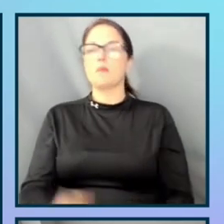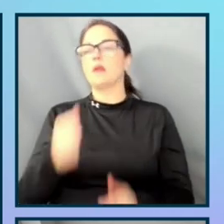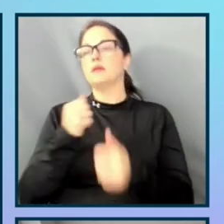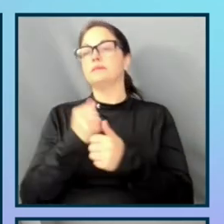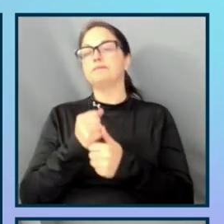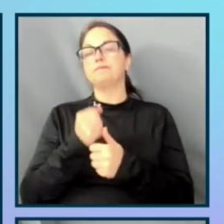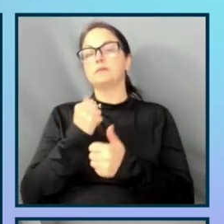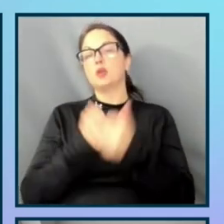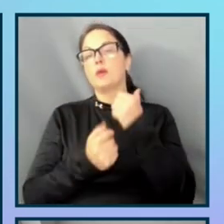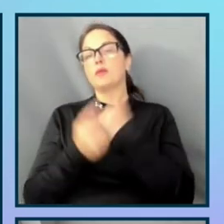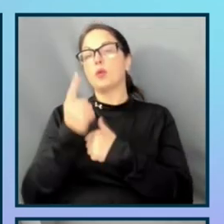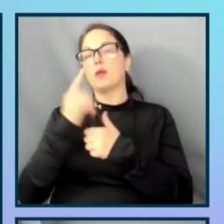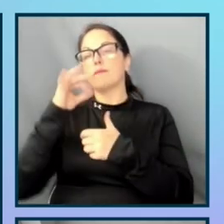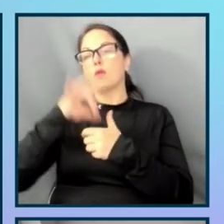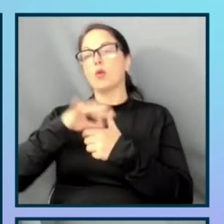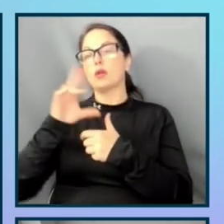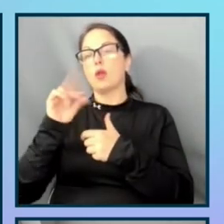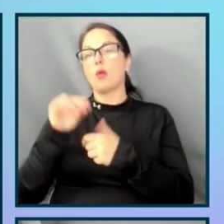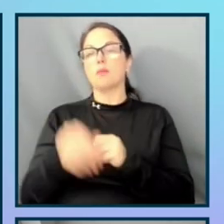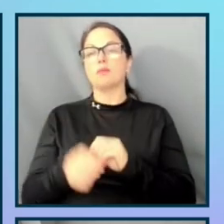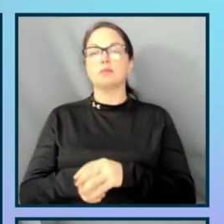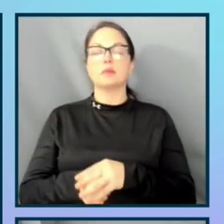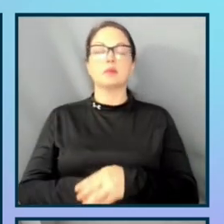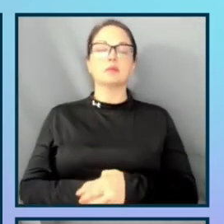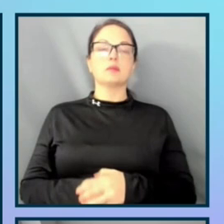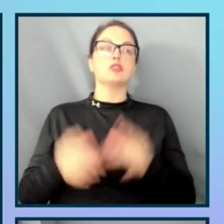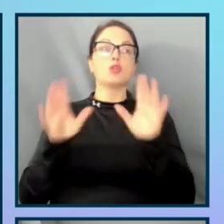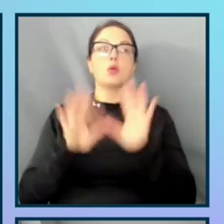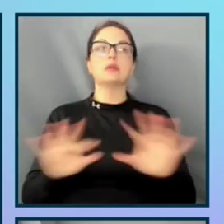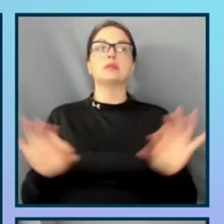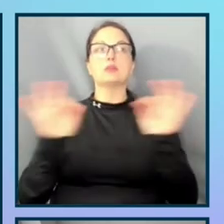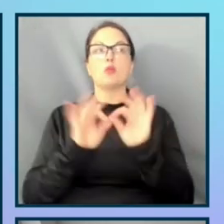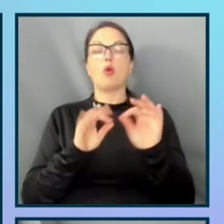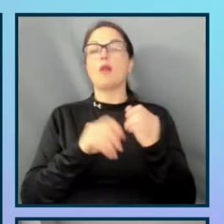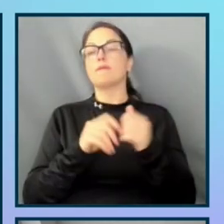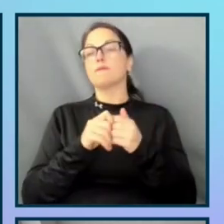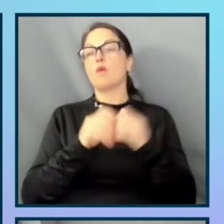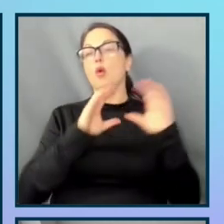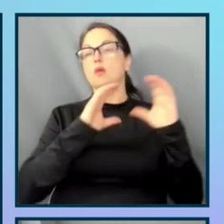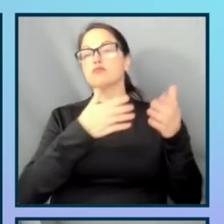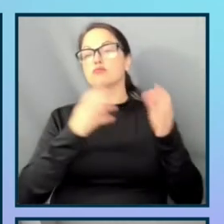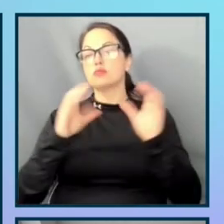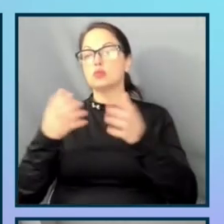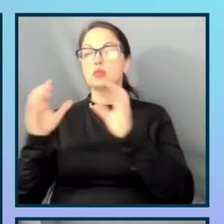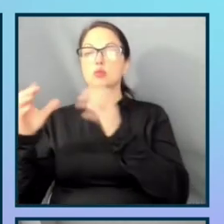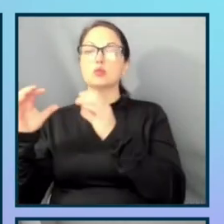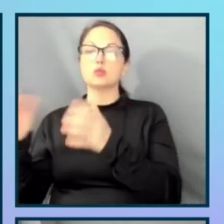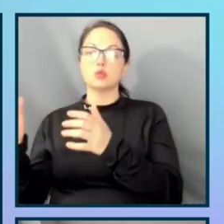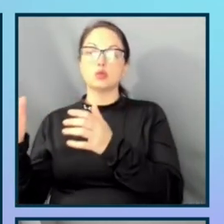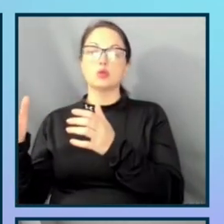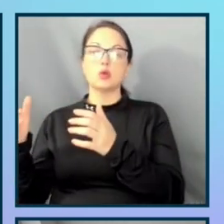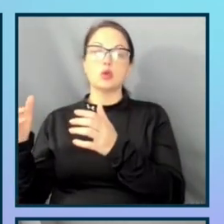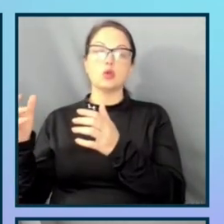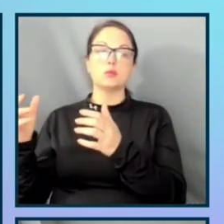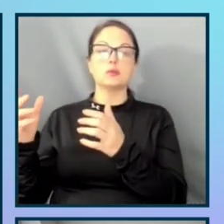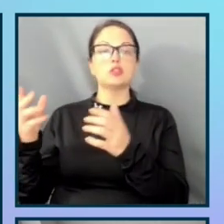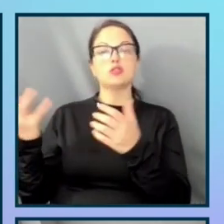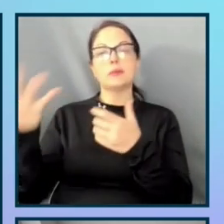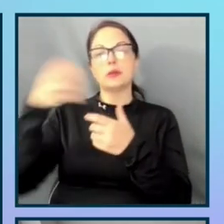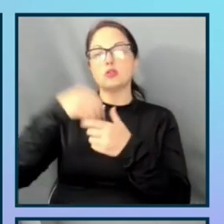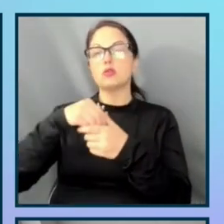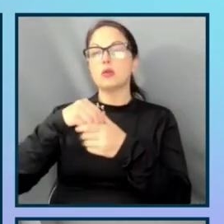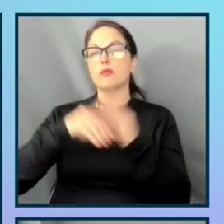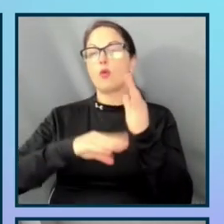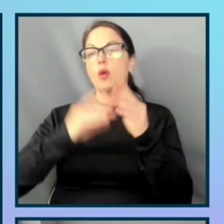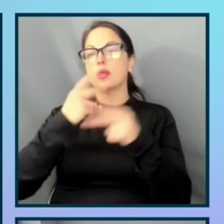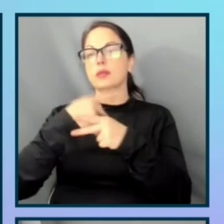So it is imperative for underrepresented groups to be with us as part of the product development process